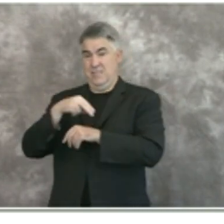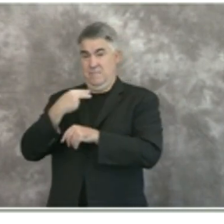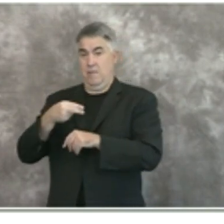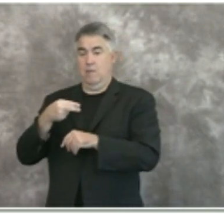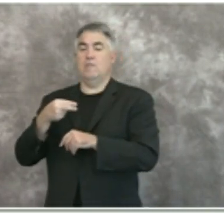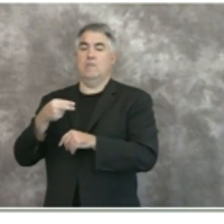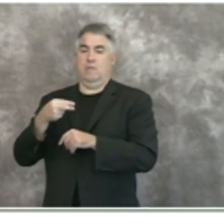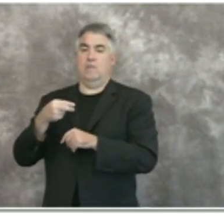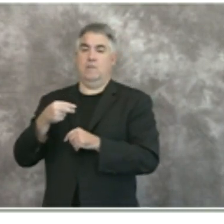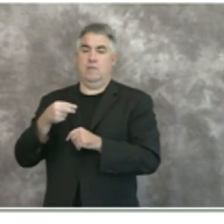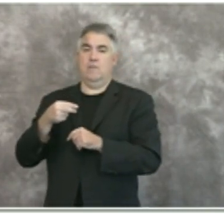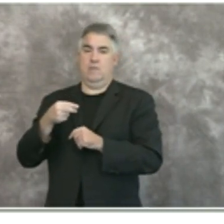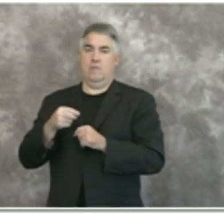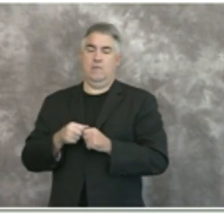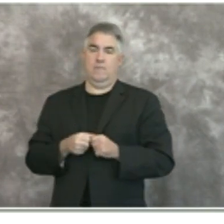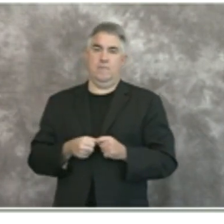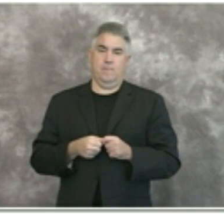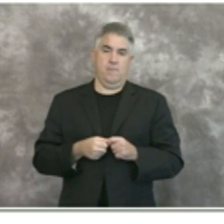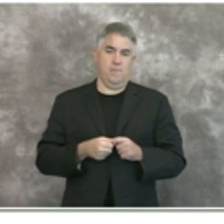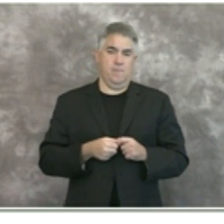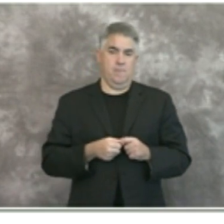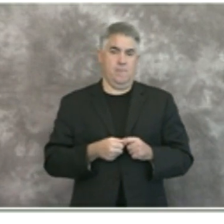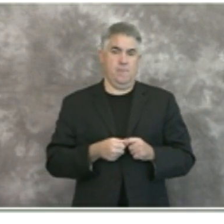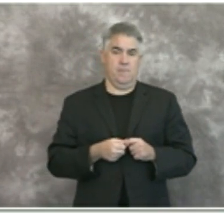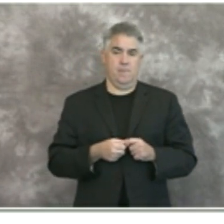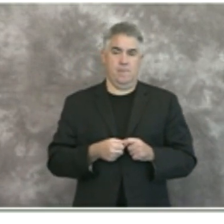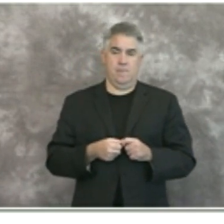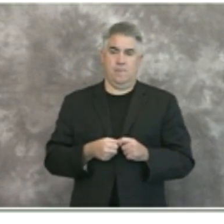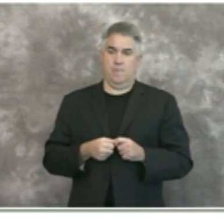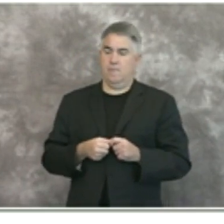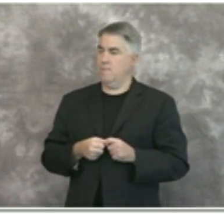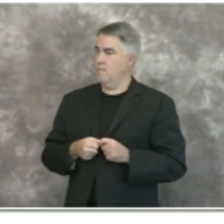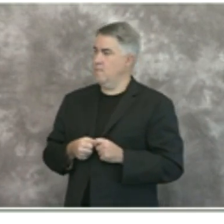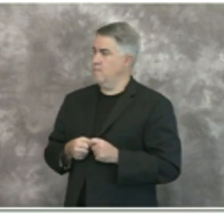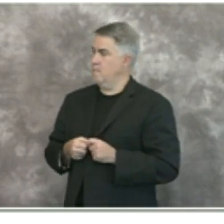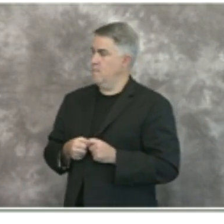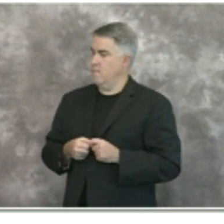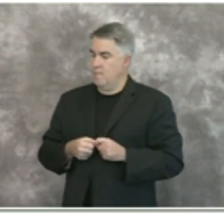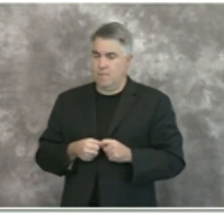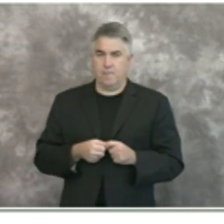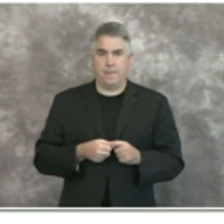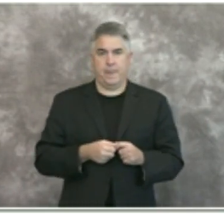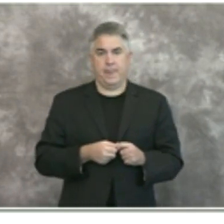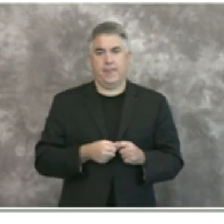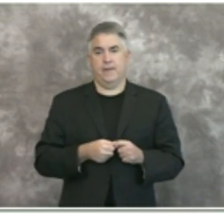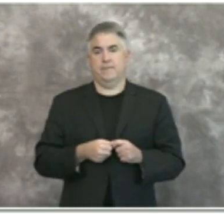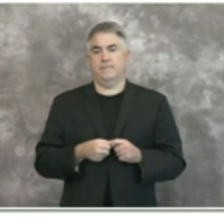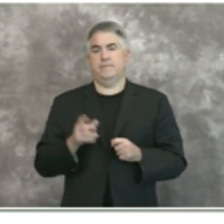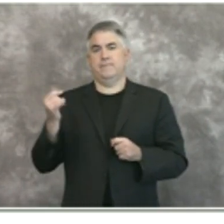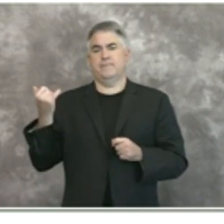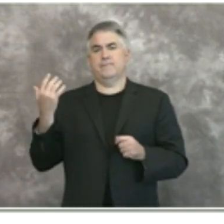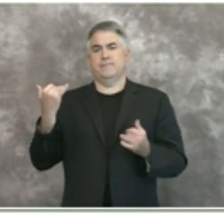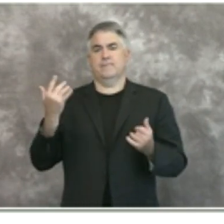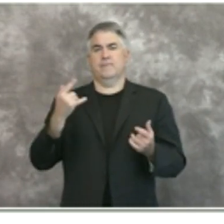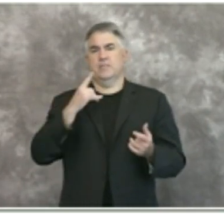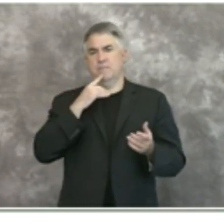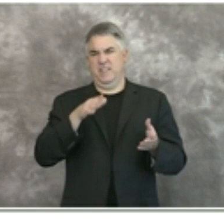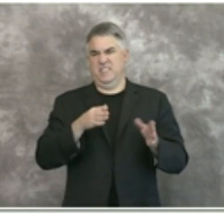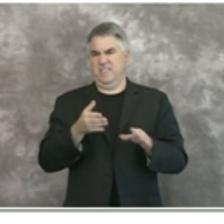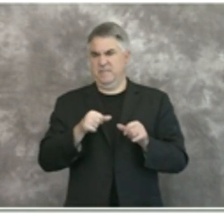uh now um talking about uh deaths we have